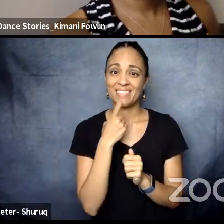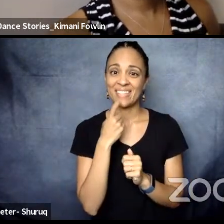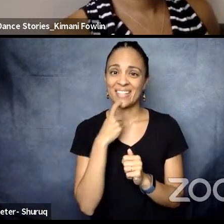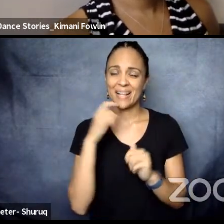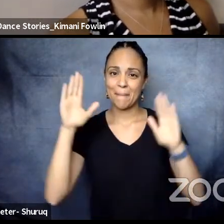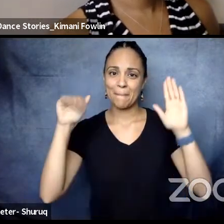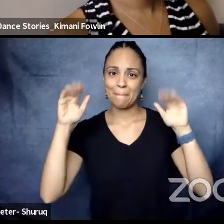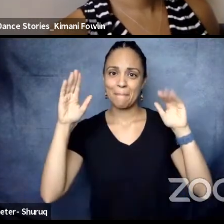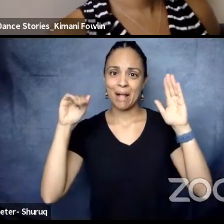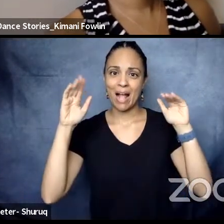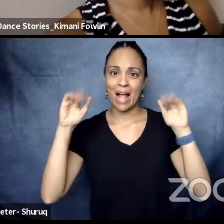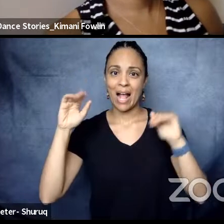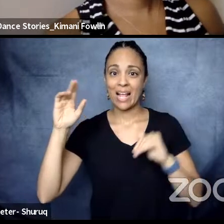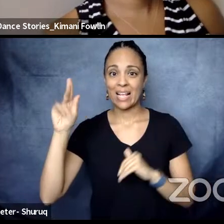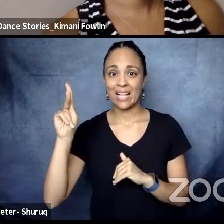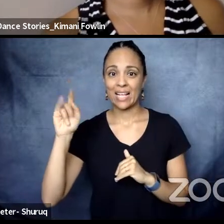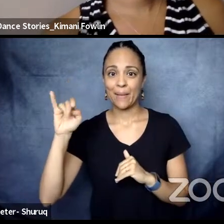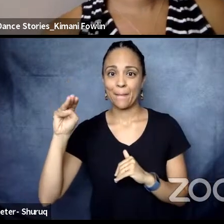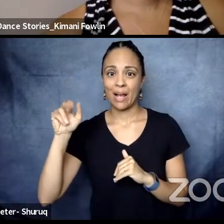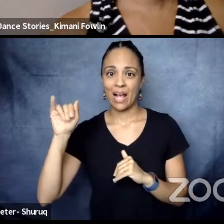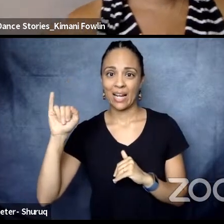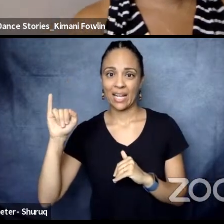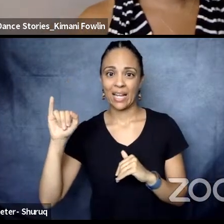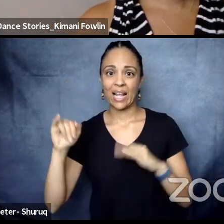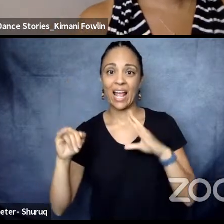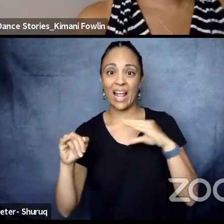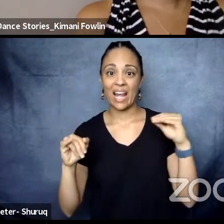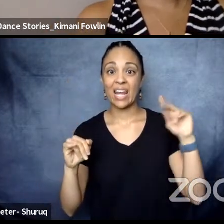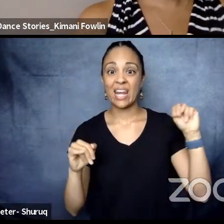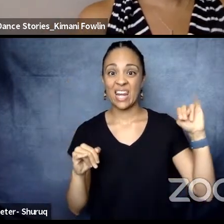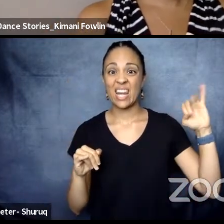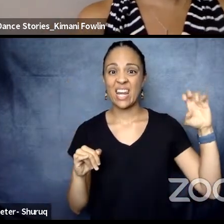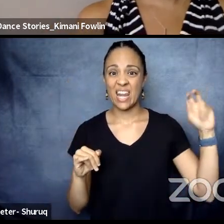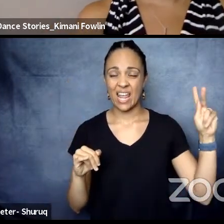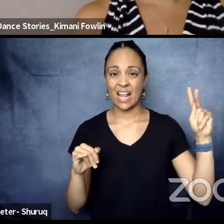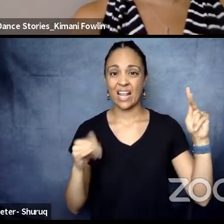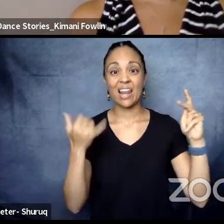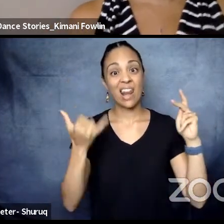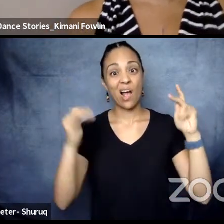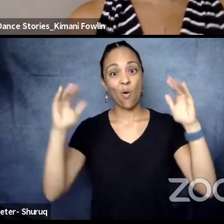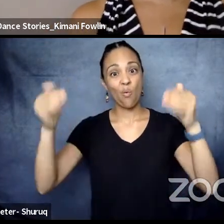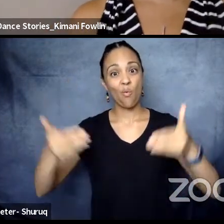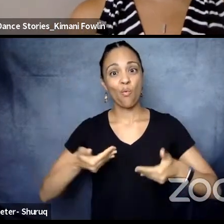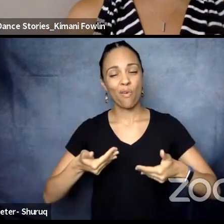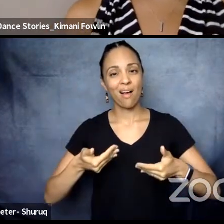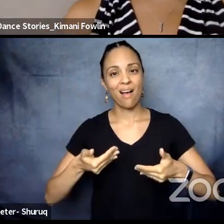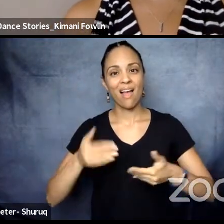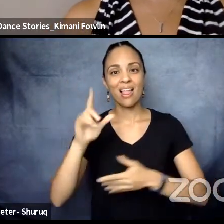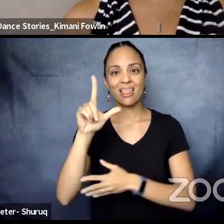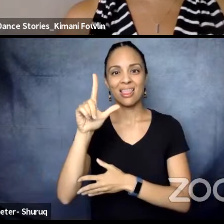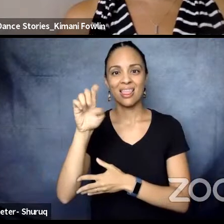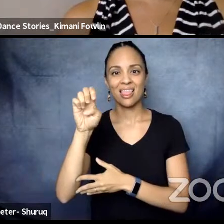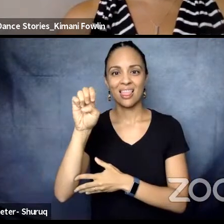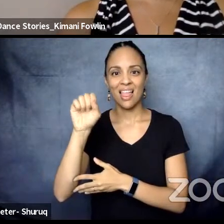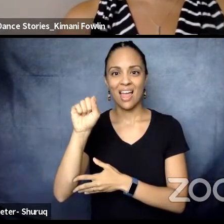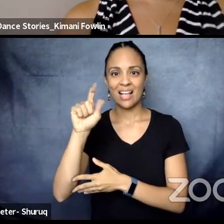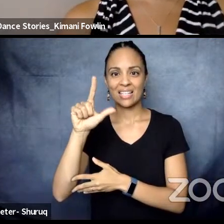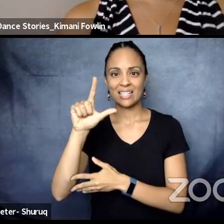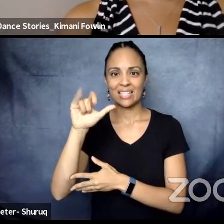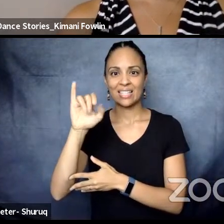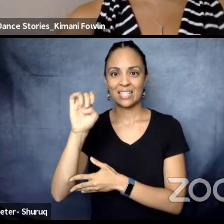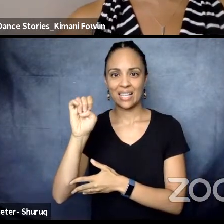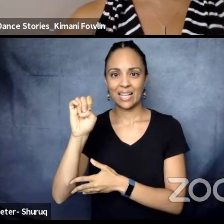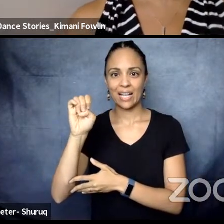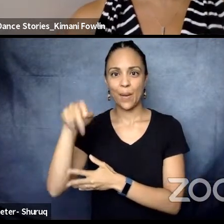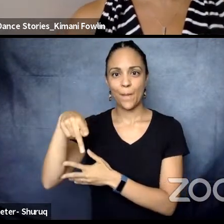and Nick for a little bit as we bring in Leslie. Leslie Parker. Come on into the camera.